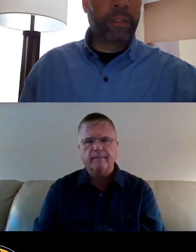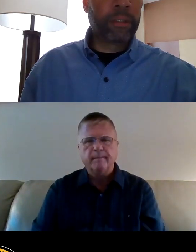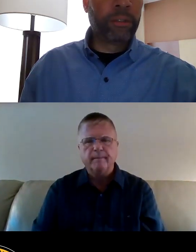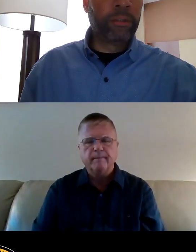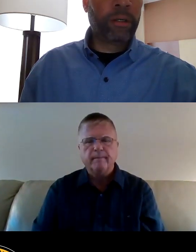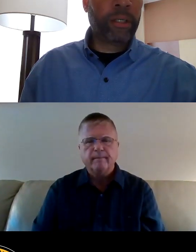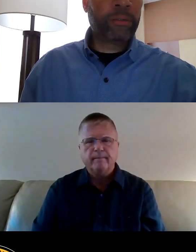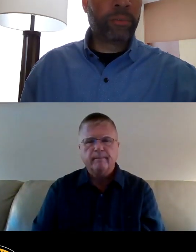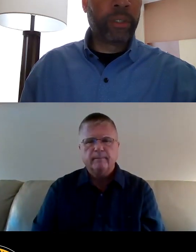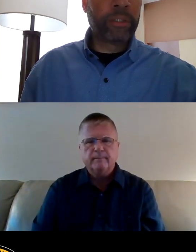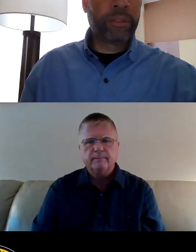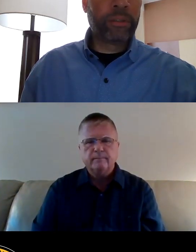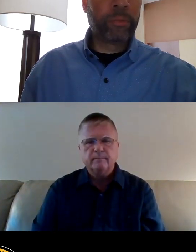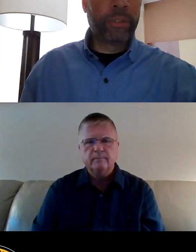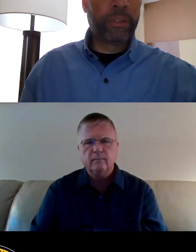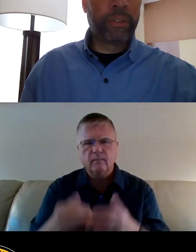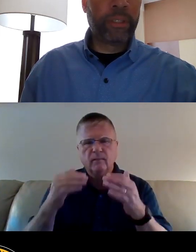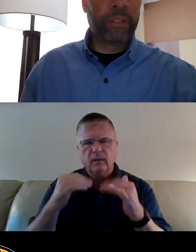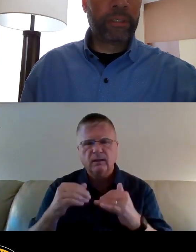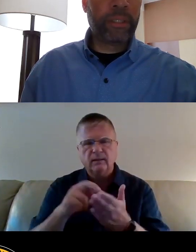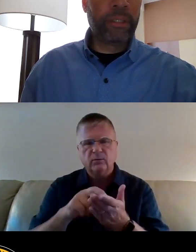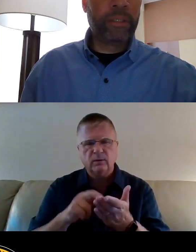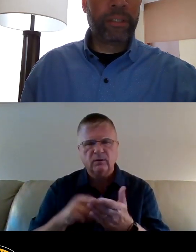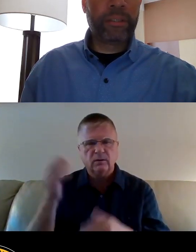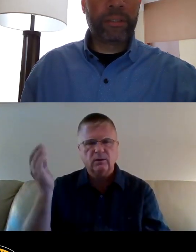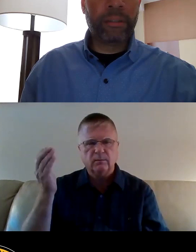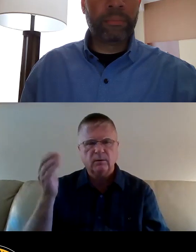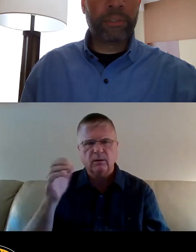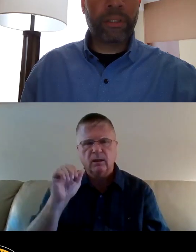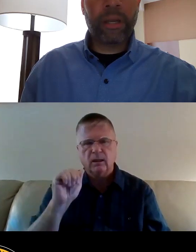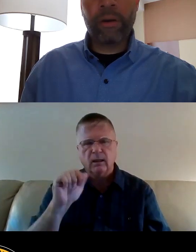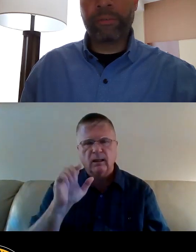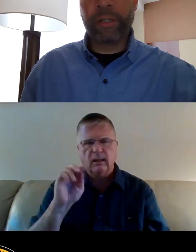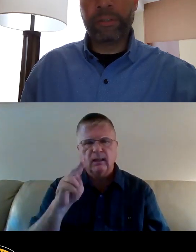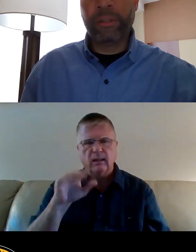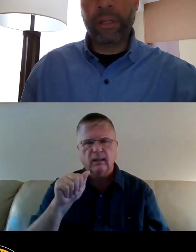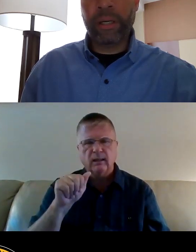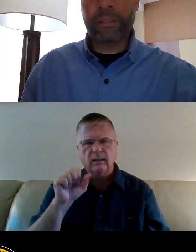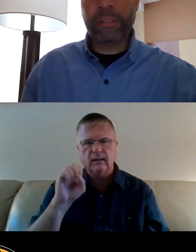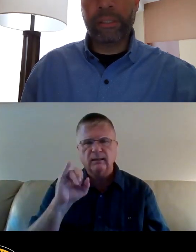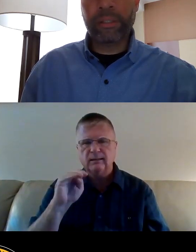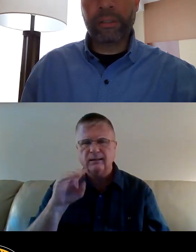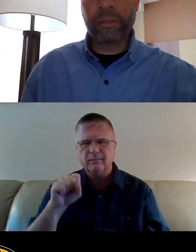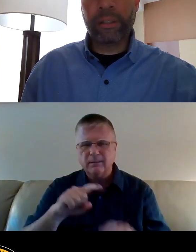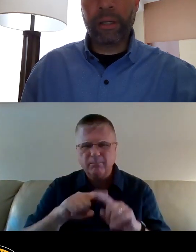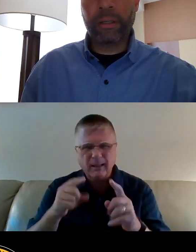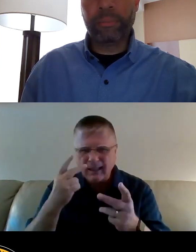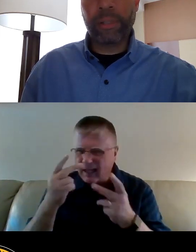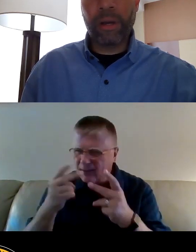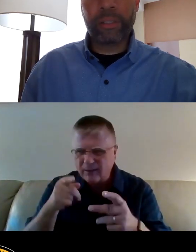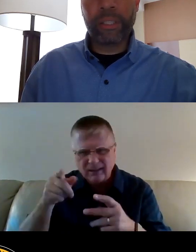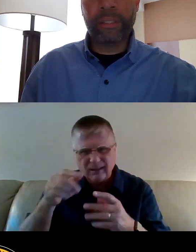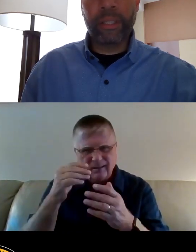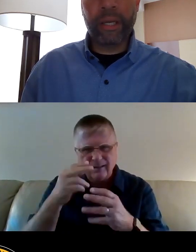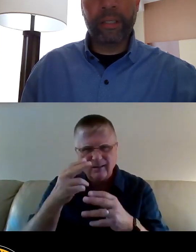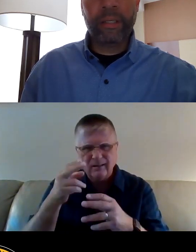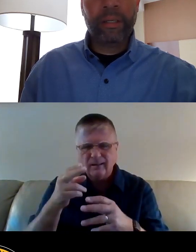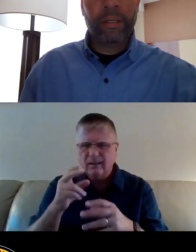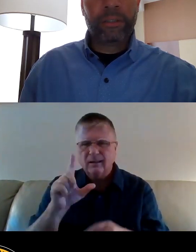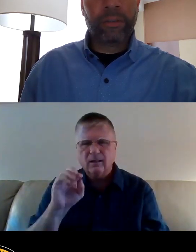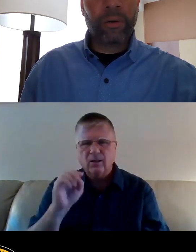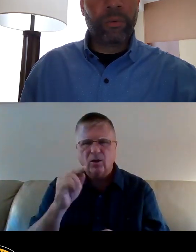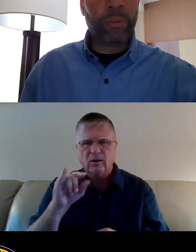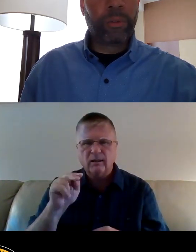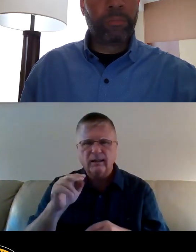Thank you. Our next registered speaker is Alethea Sims. However, I do not see her logged in yet.